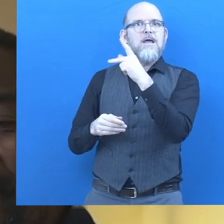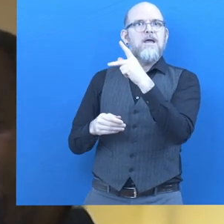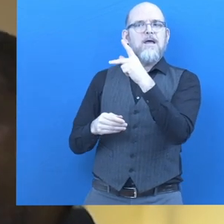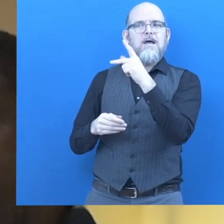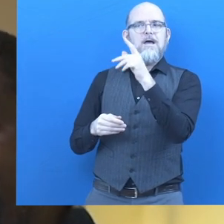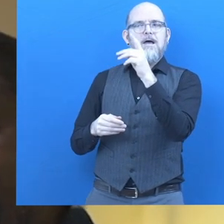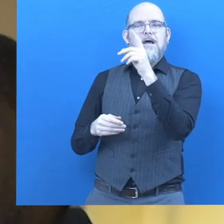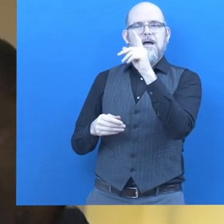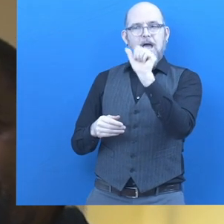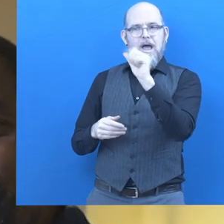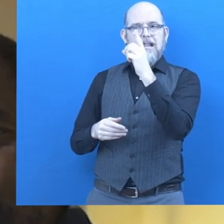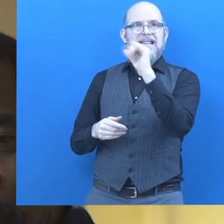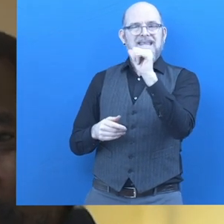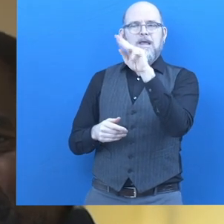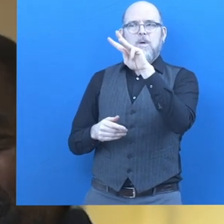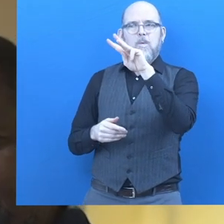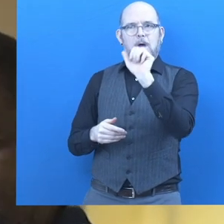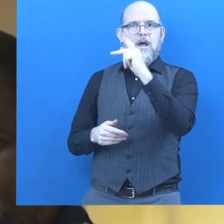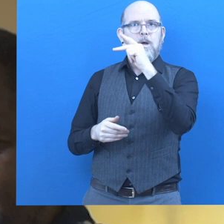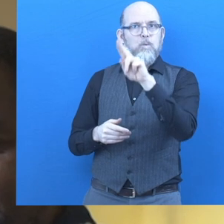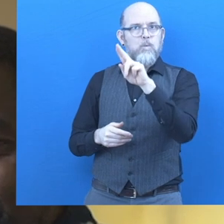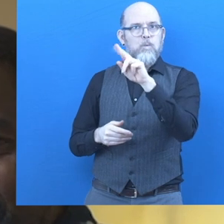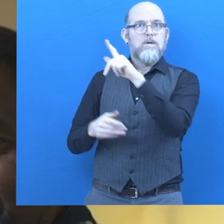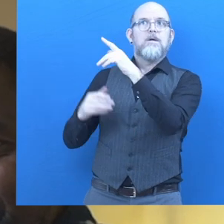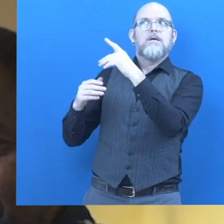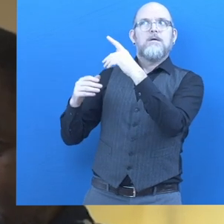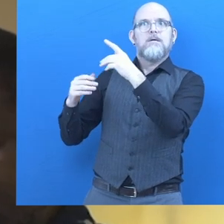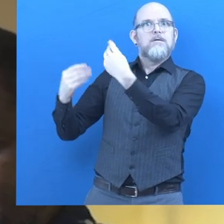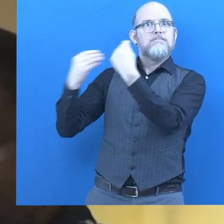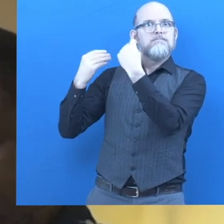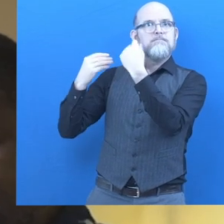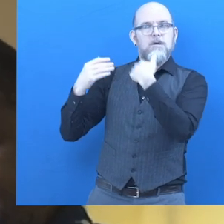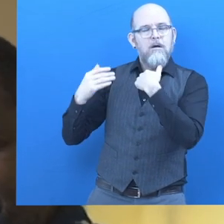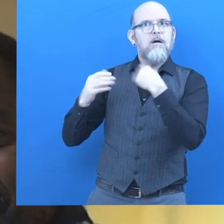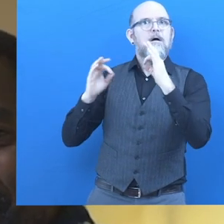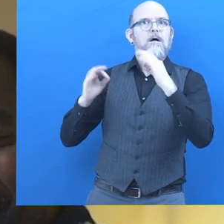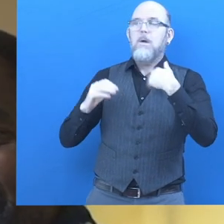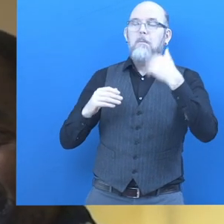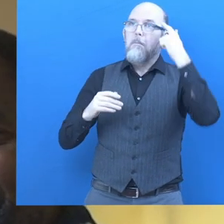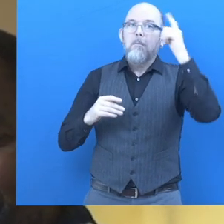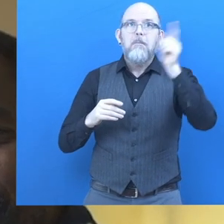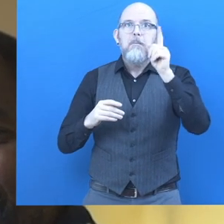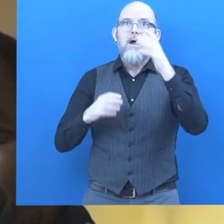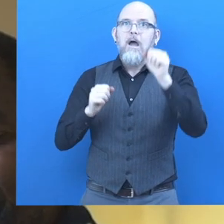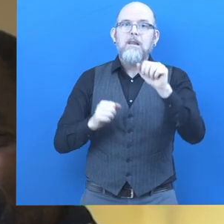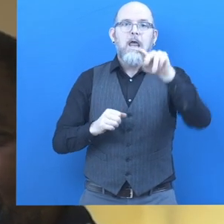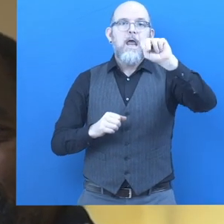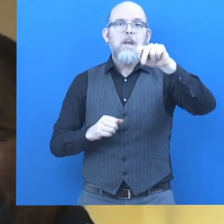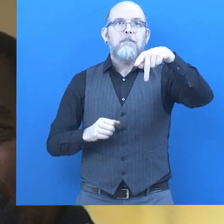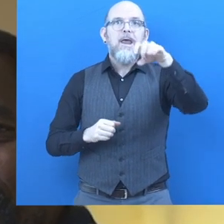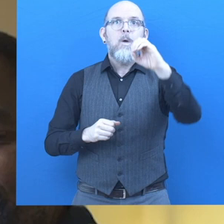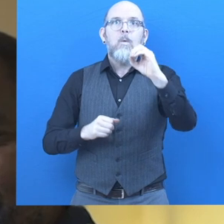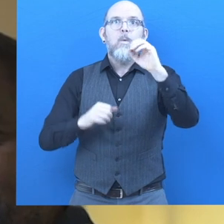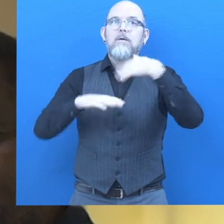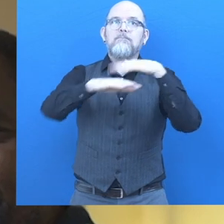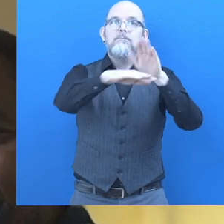And I did not know that I could register an unprofit organization. But with the skills